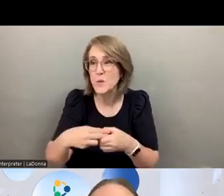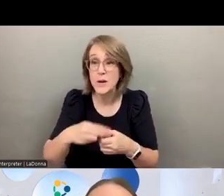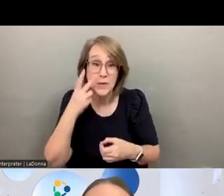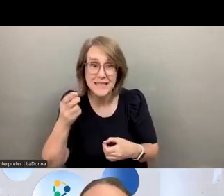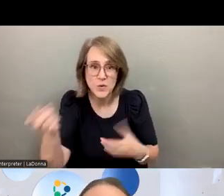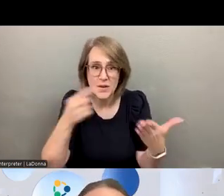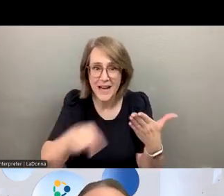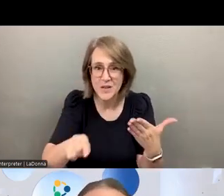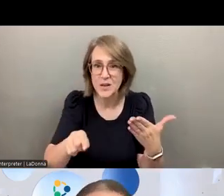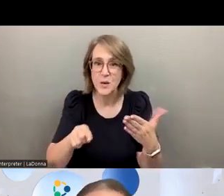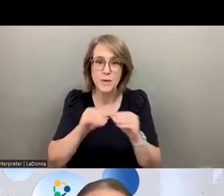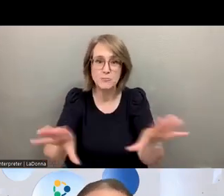week when we spread a little jam on your toast. focused. I